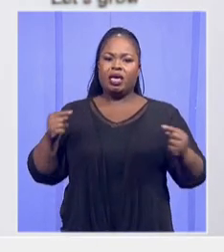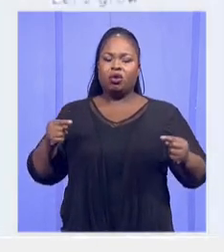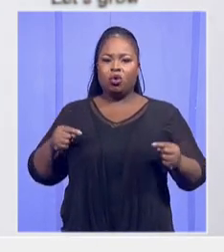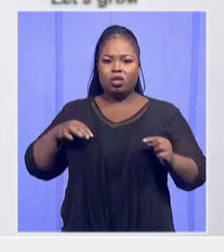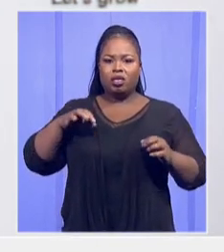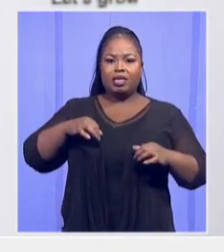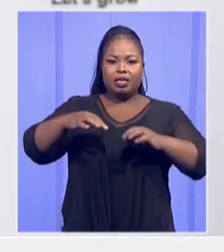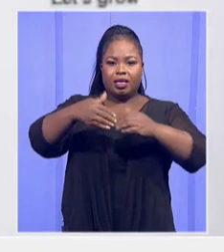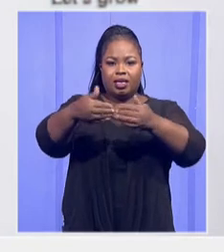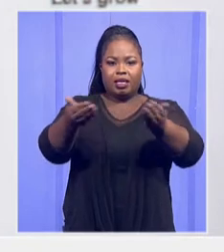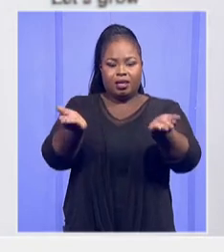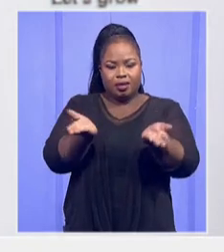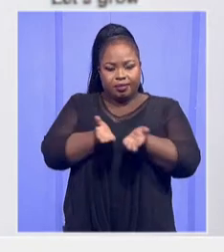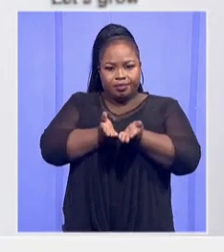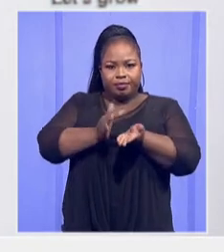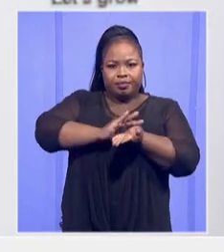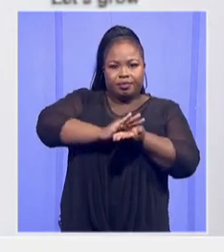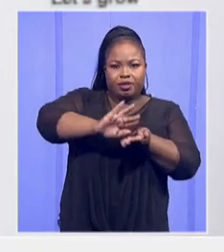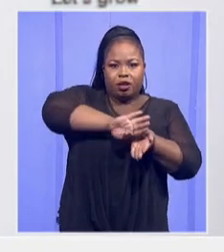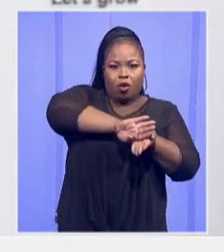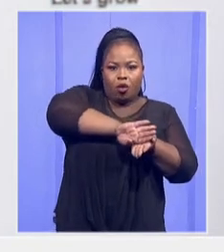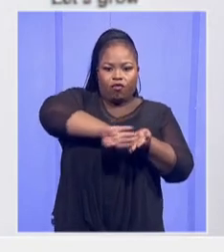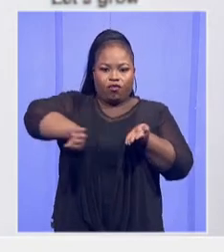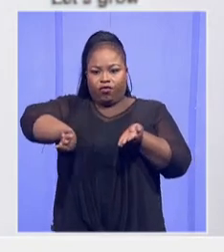lid. So the main hole lid was removed.